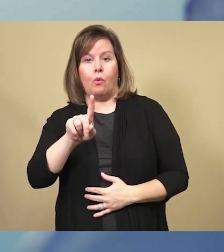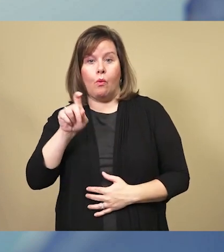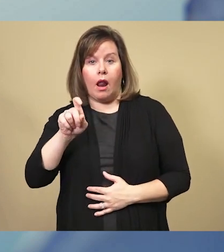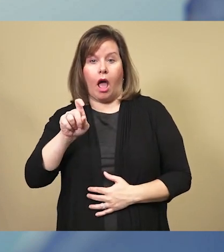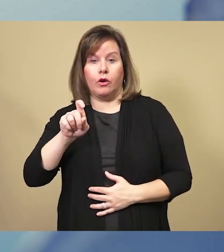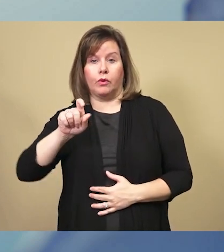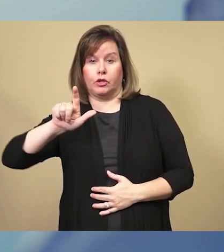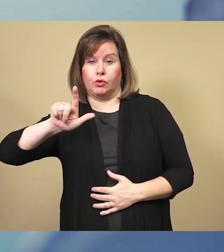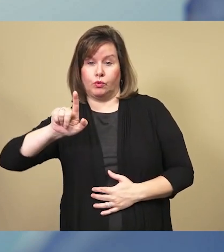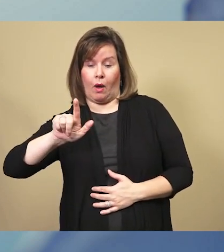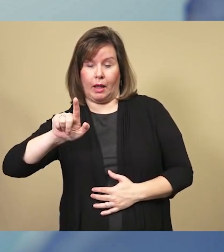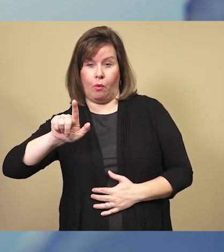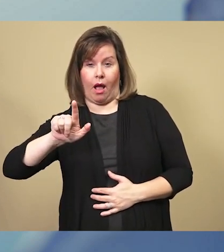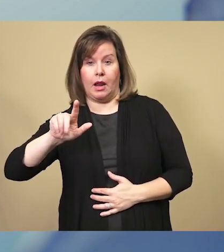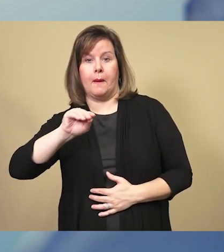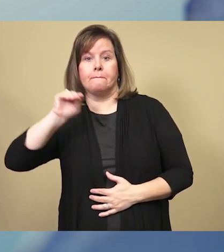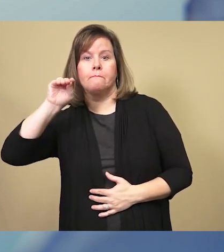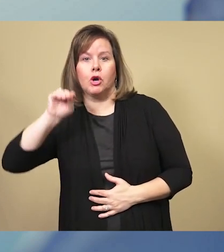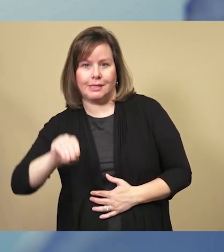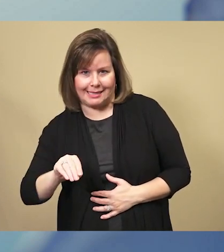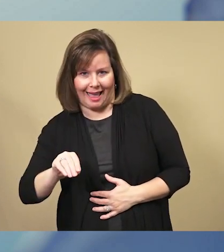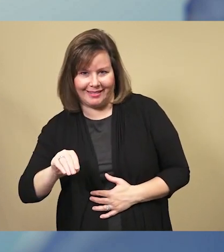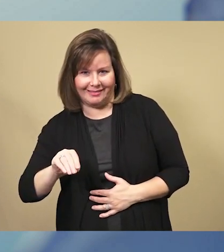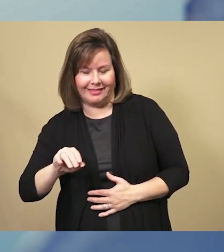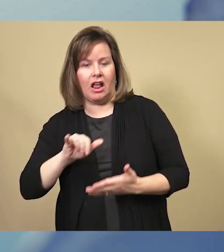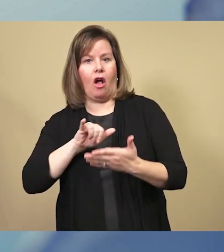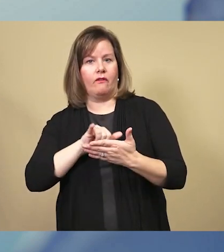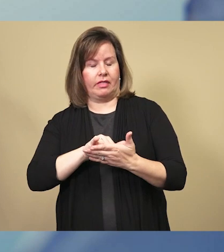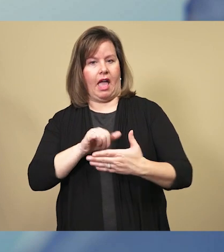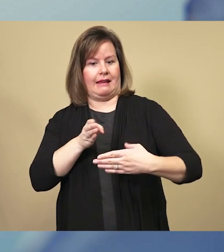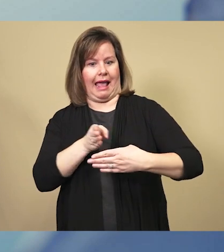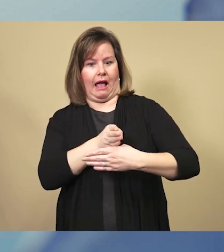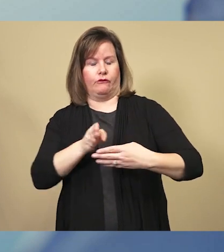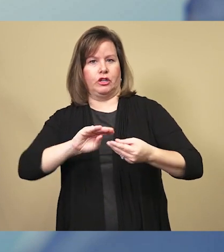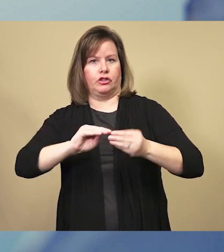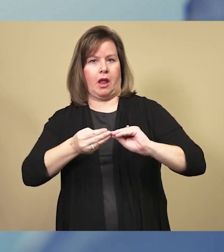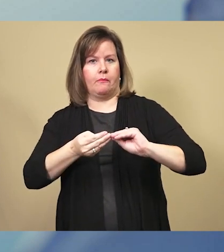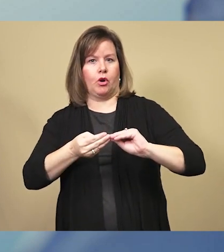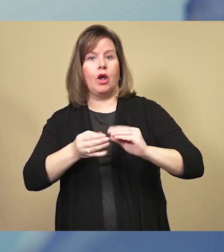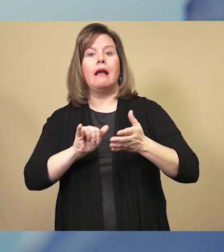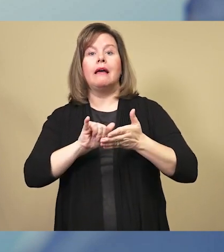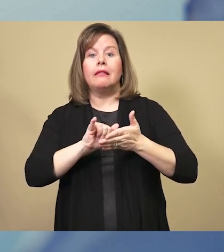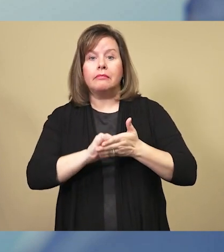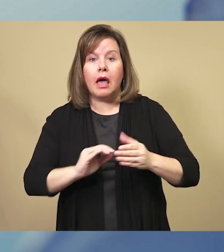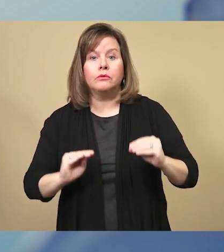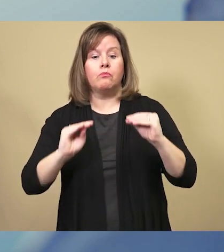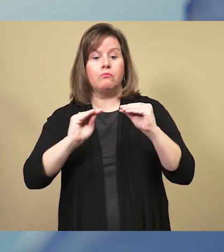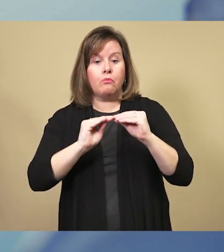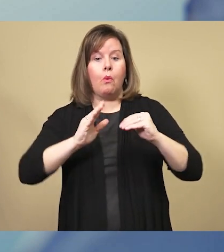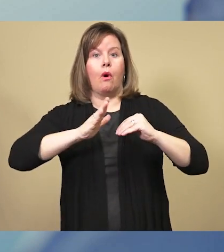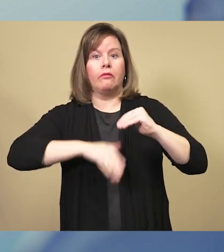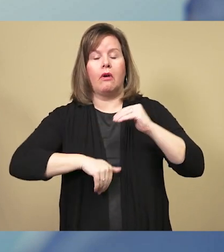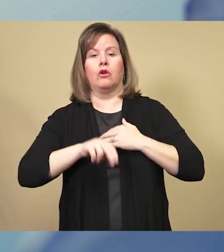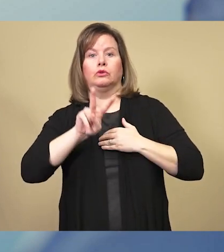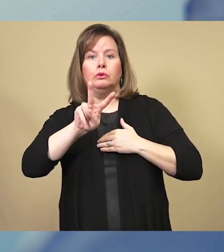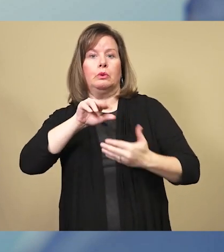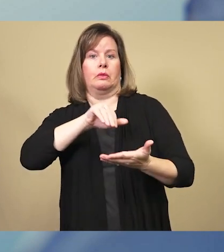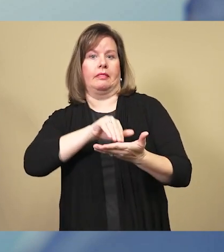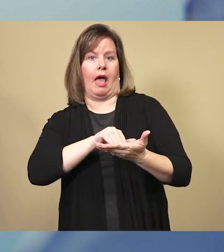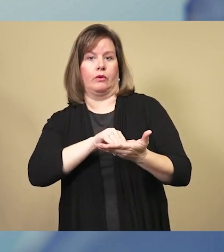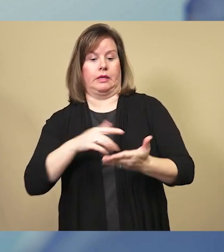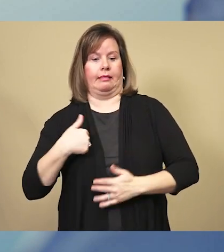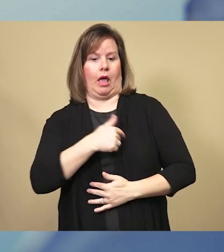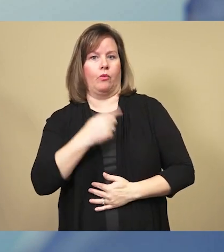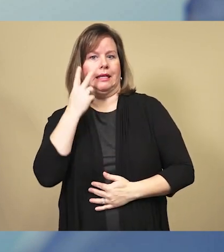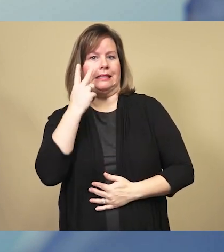average of the past five years during that time period, which is an excess of 2,000 deaths more than